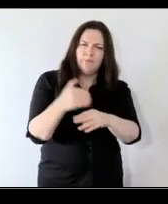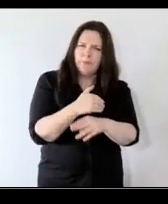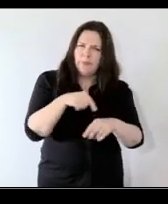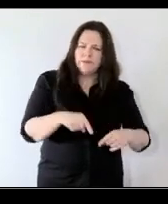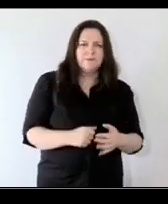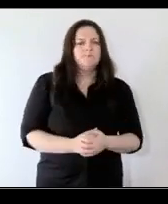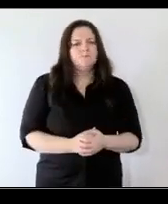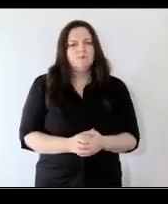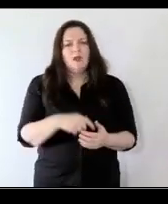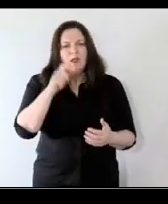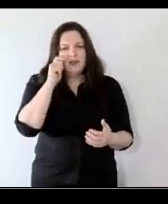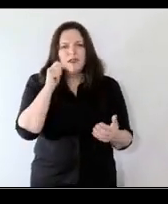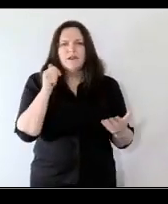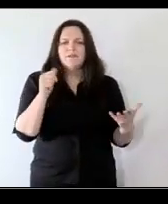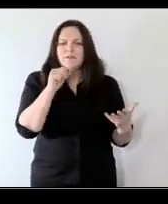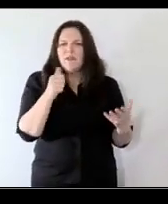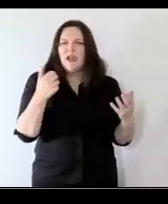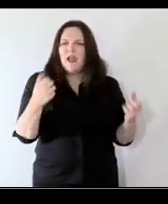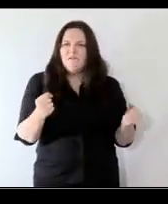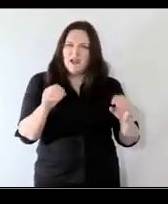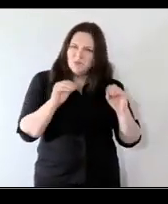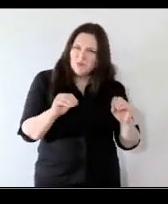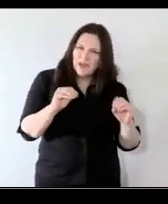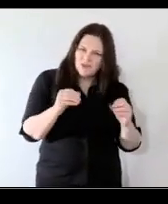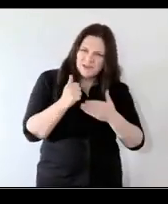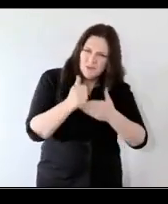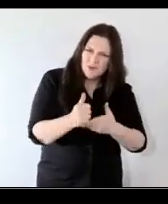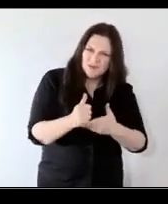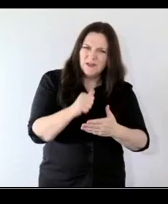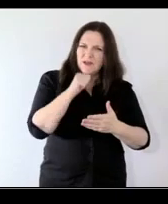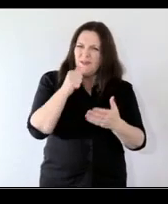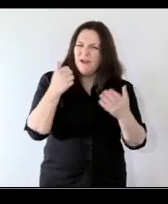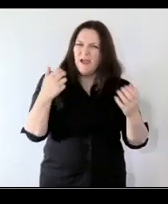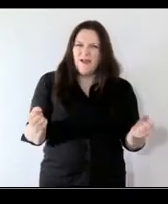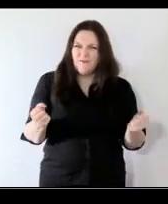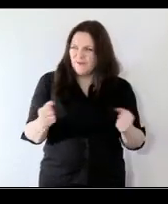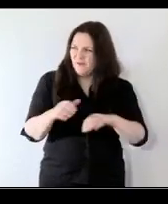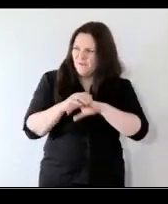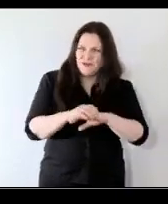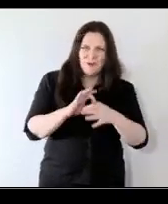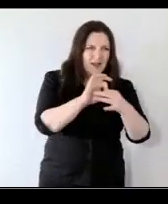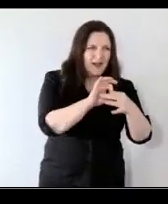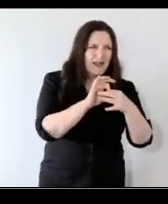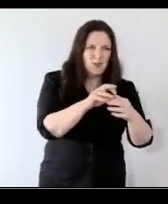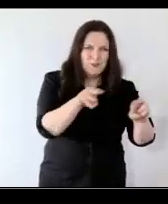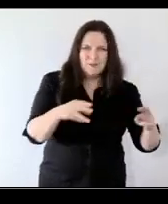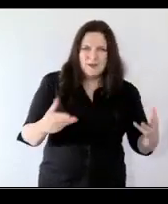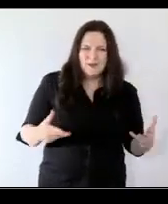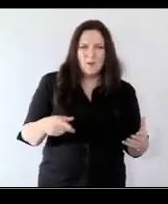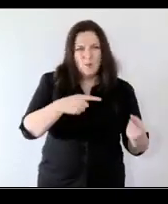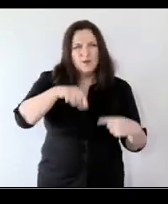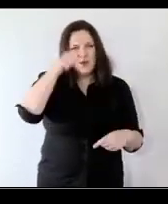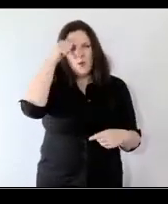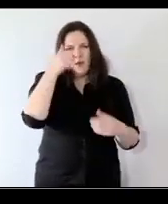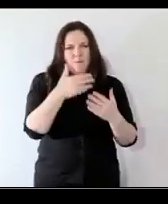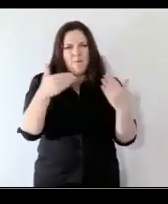so i think that the lack of the educational supports the lack of friendships the lack of actually connecting with people we also know that many